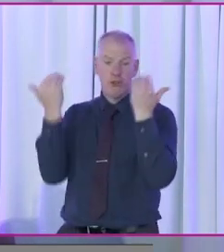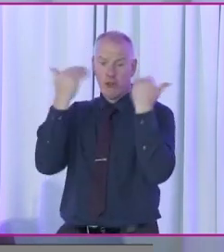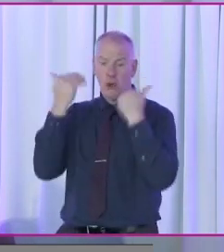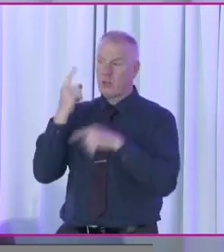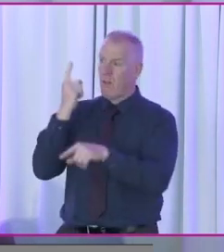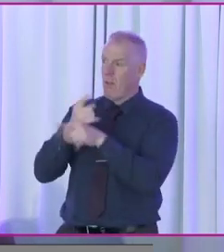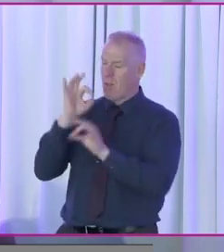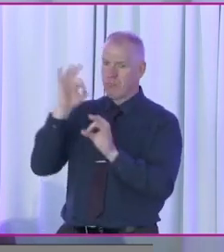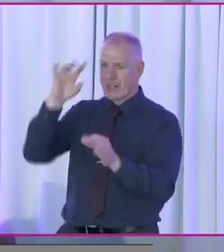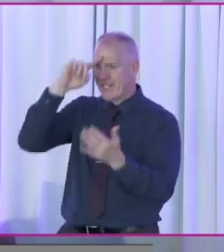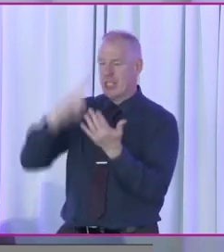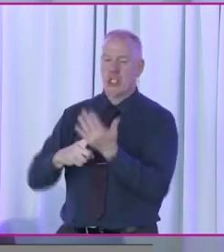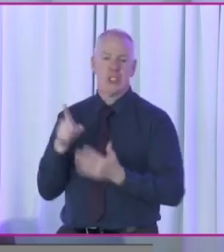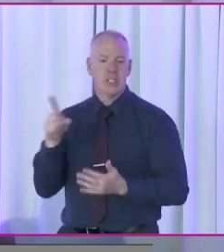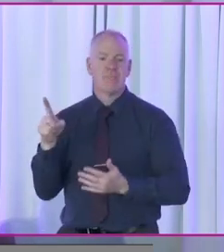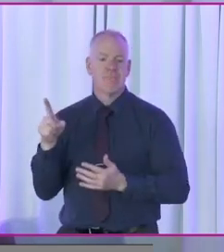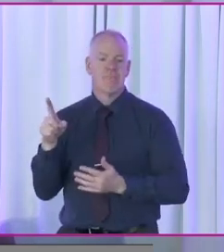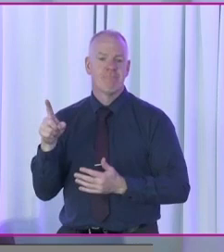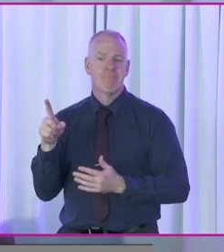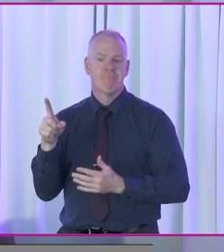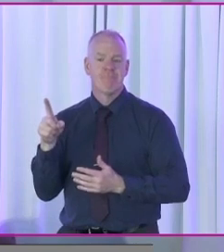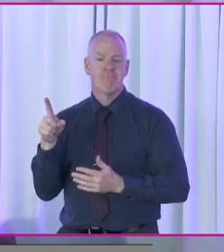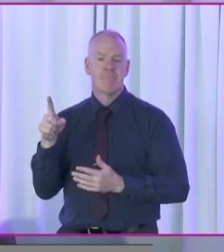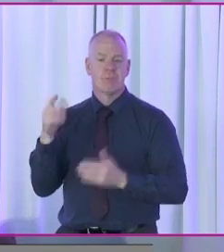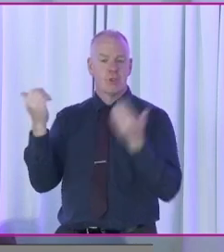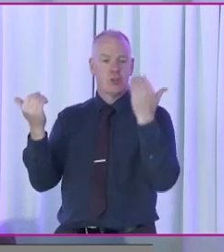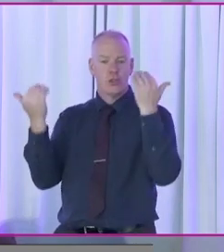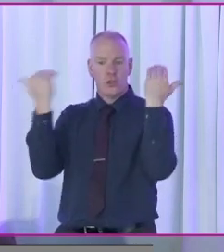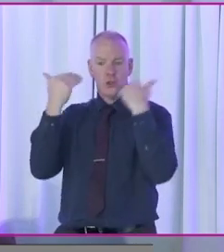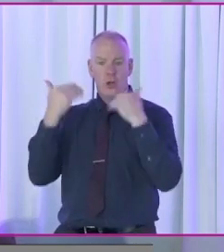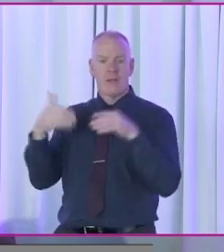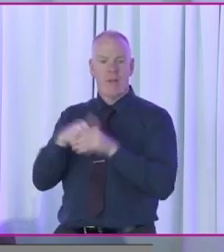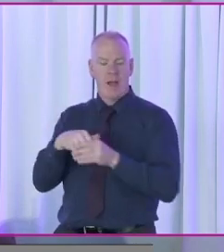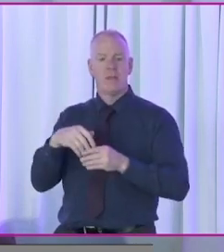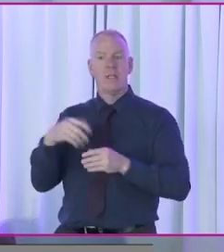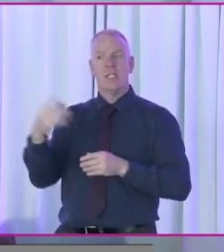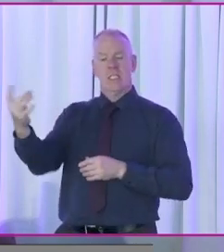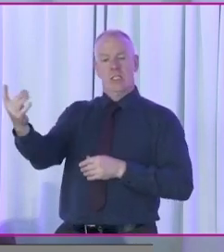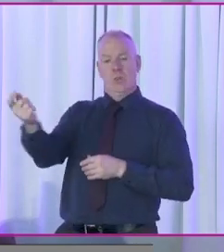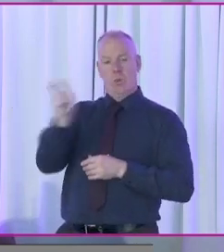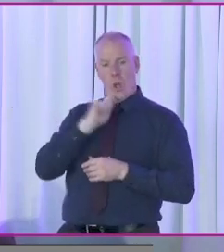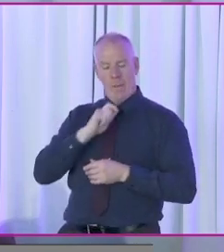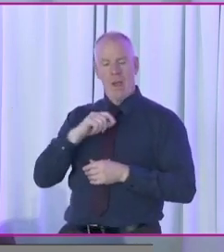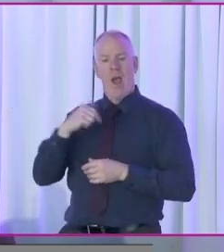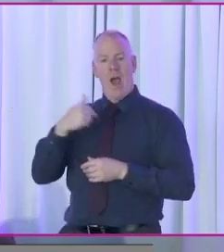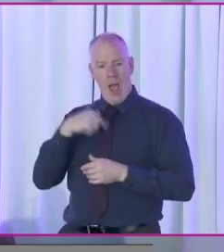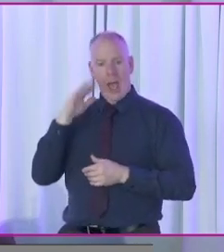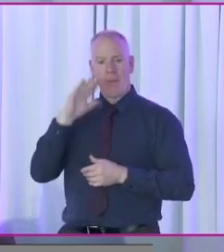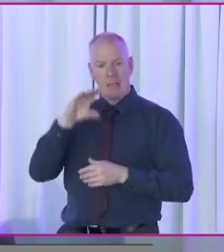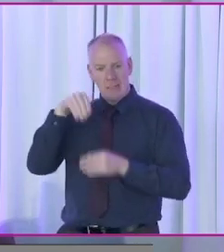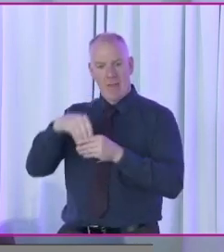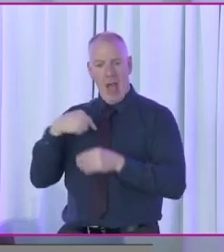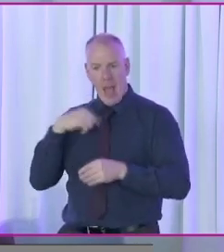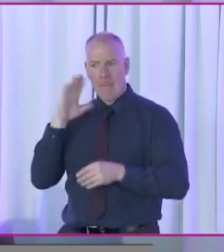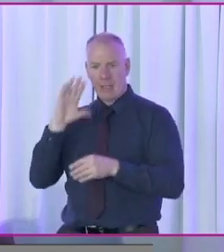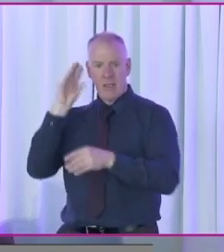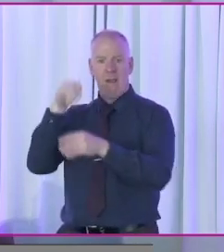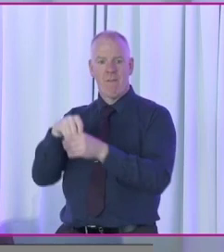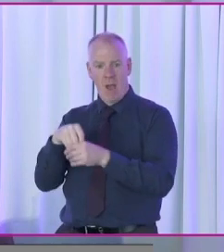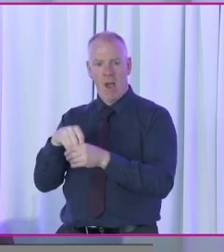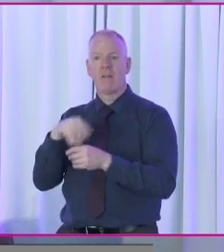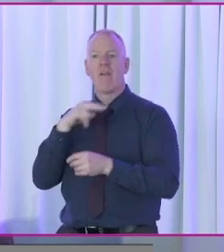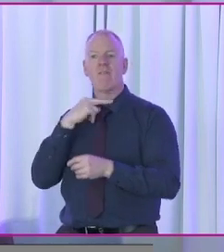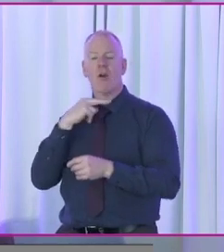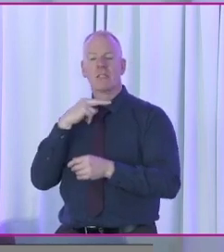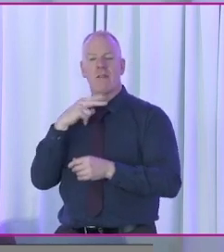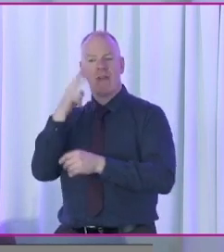a brilliant decision. And he actually involved, and he said I had to be involved. And now that's my, our organization, Voice